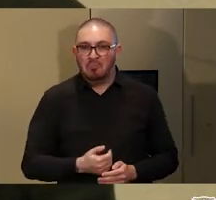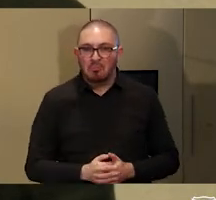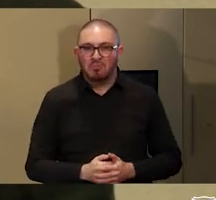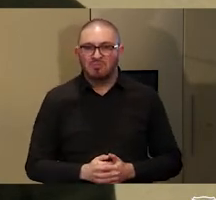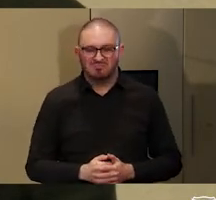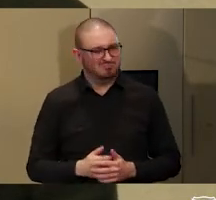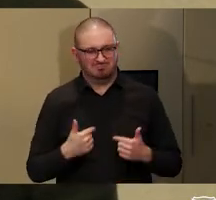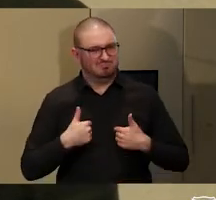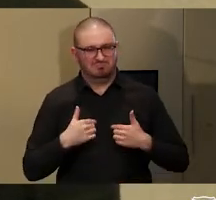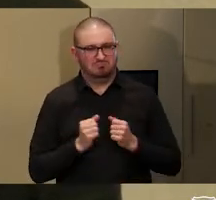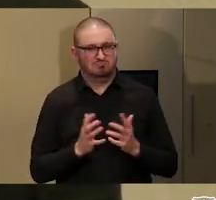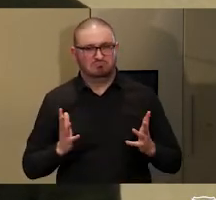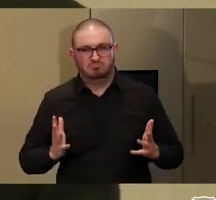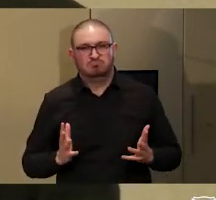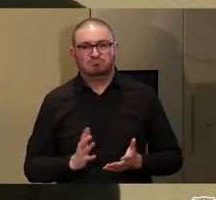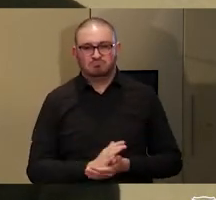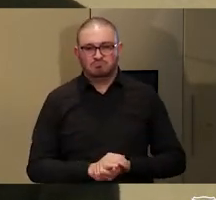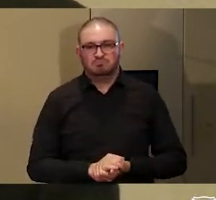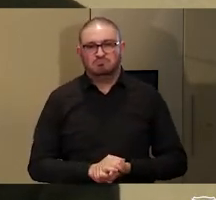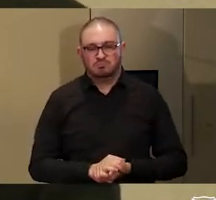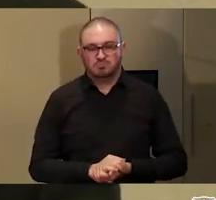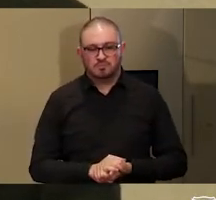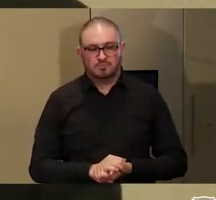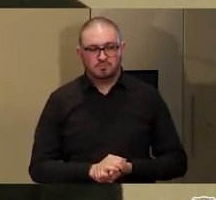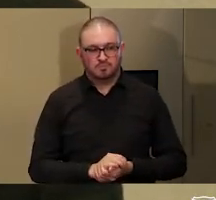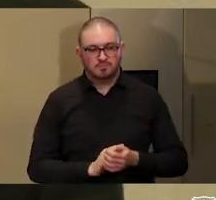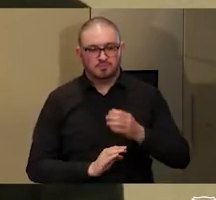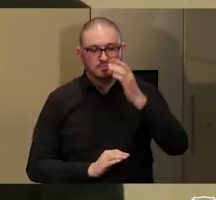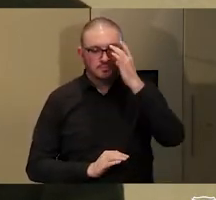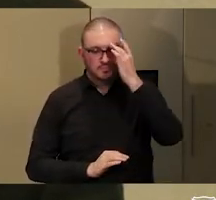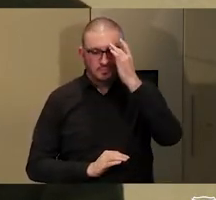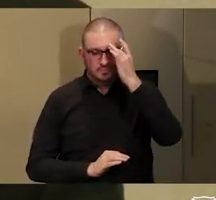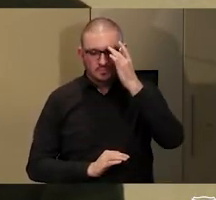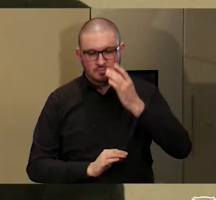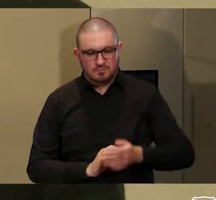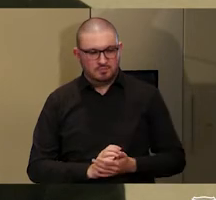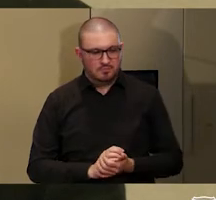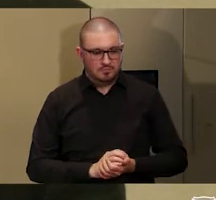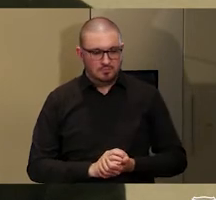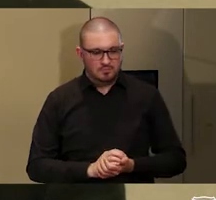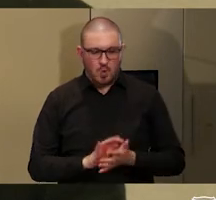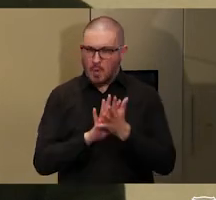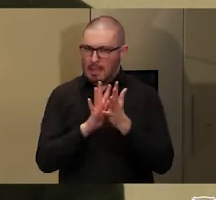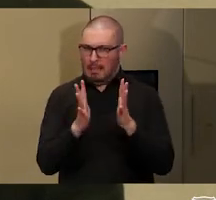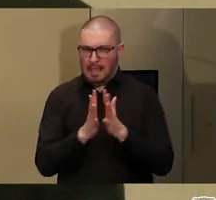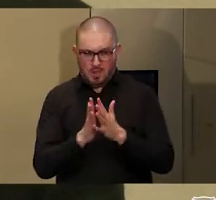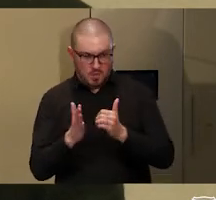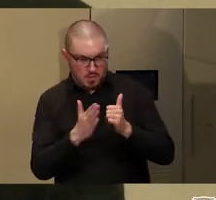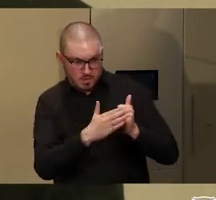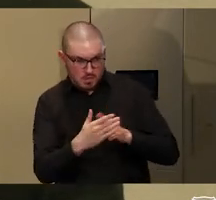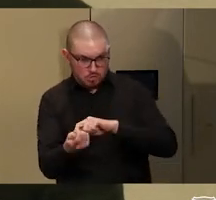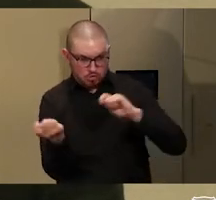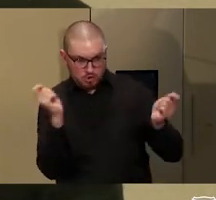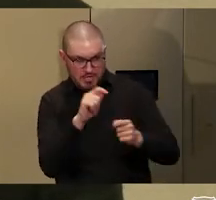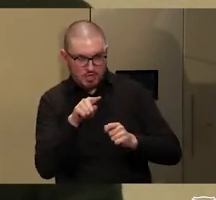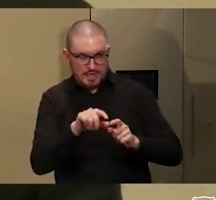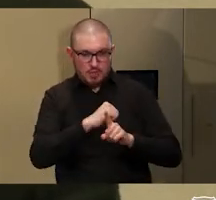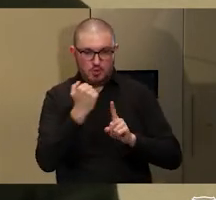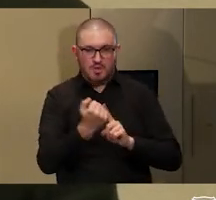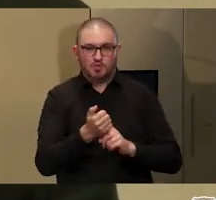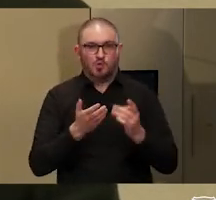Now, part of the problem in terms of changing that situation economically